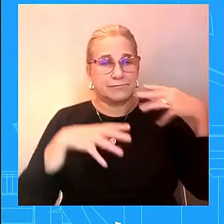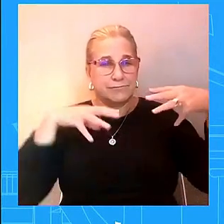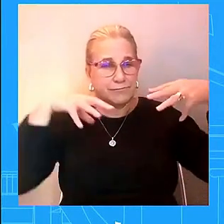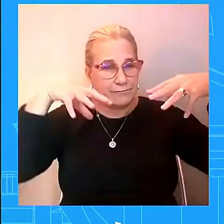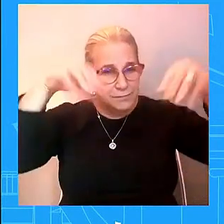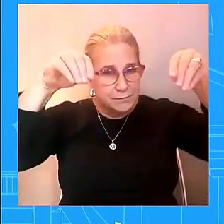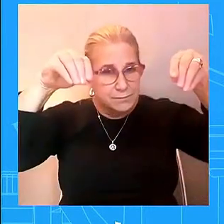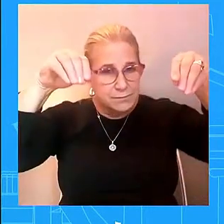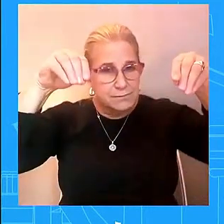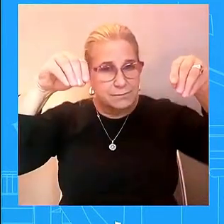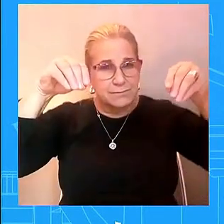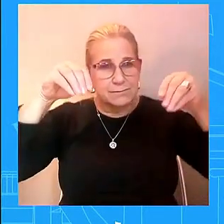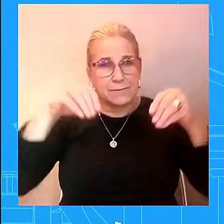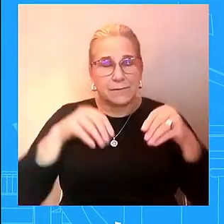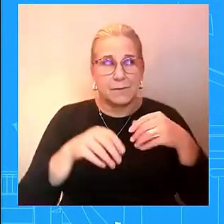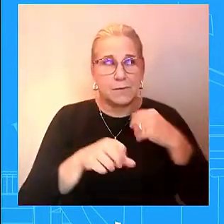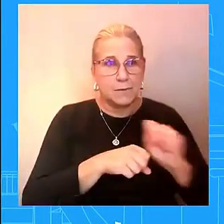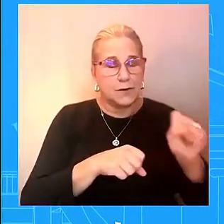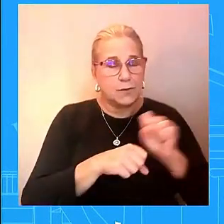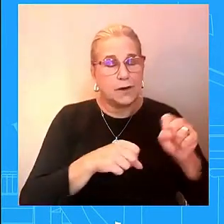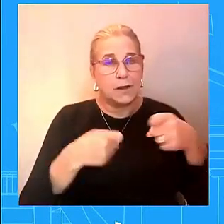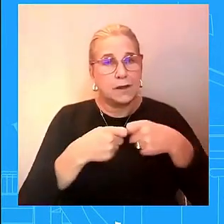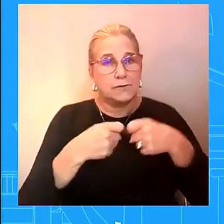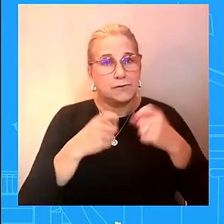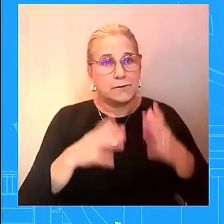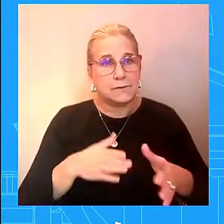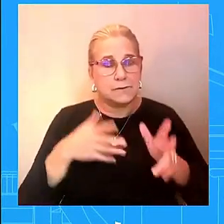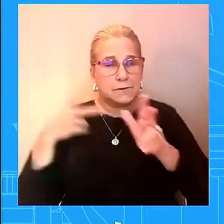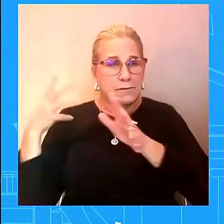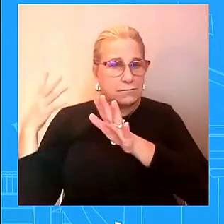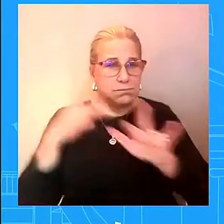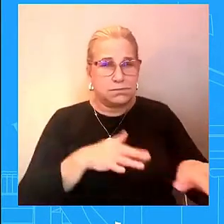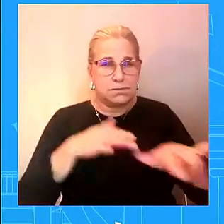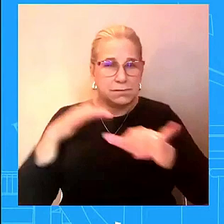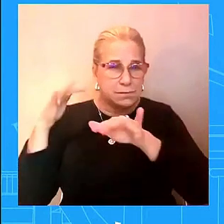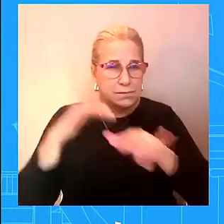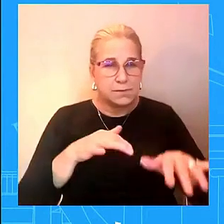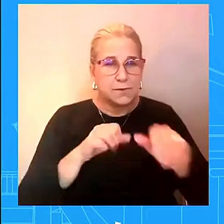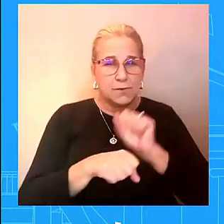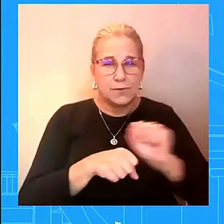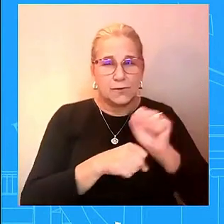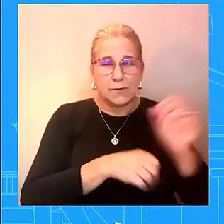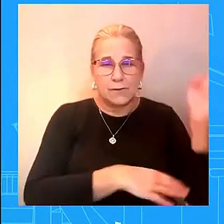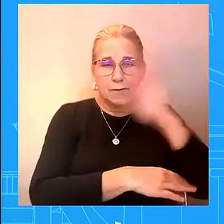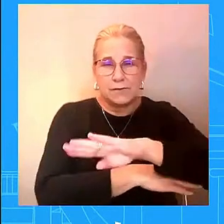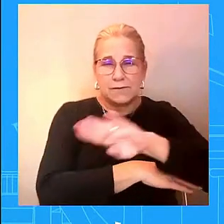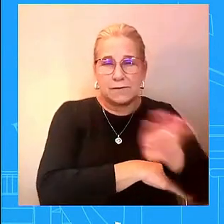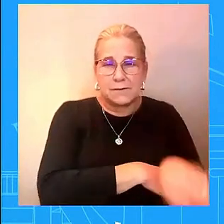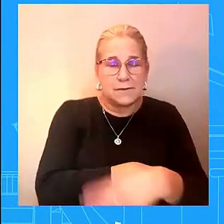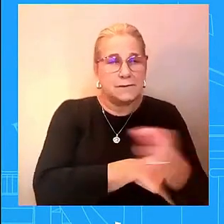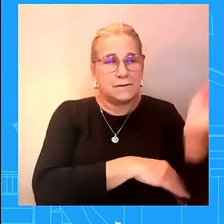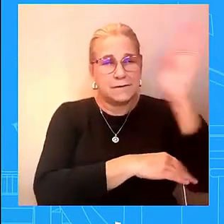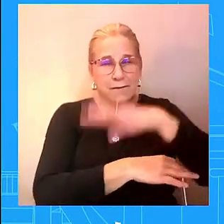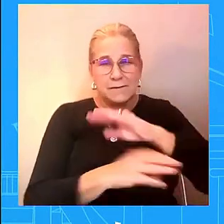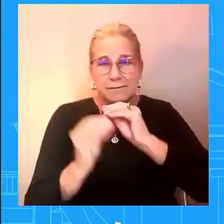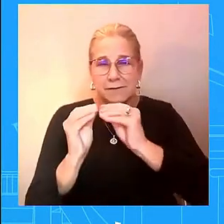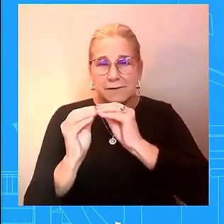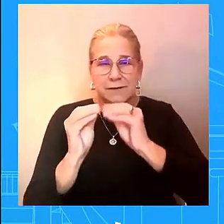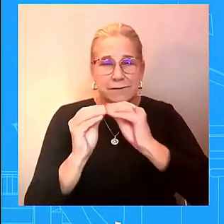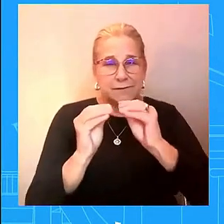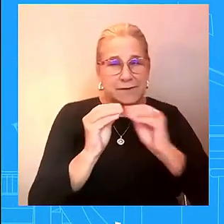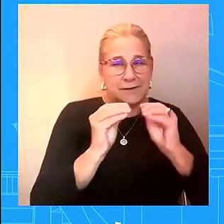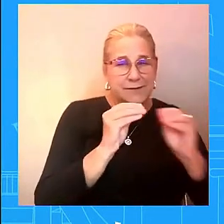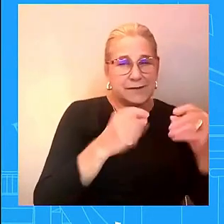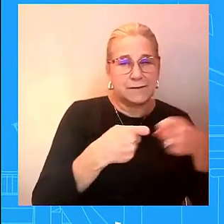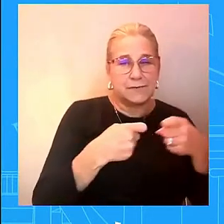president the vice president fema and other administration leaders and the many state and local officials who have